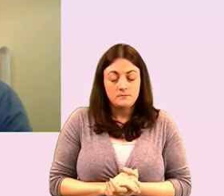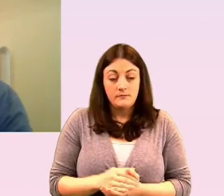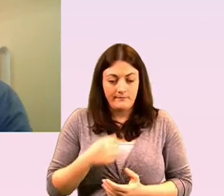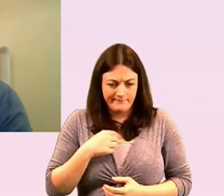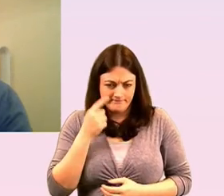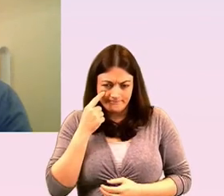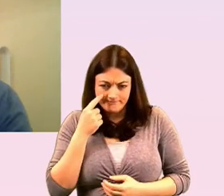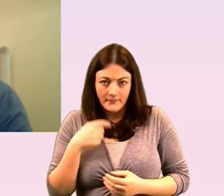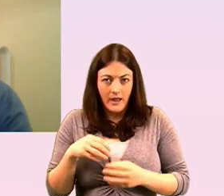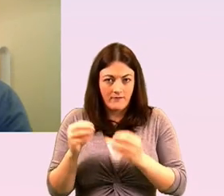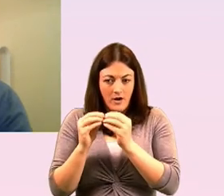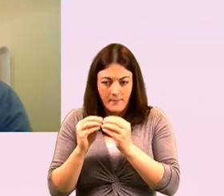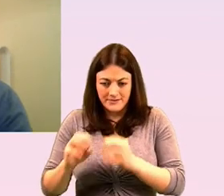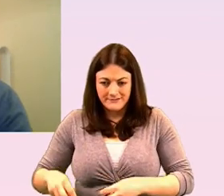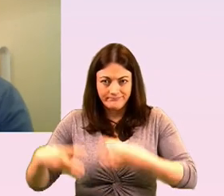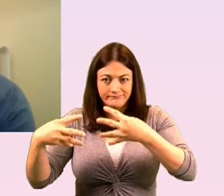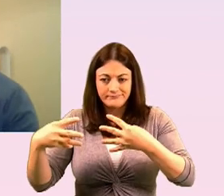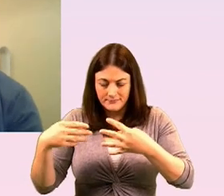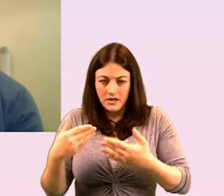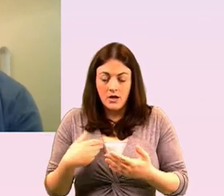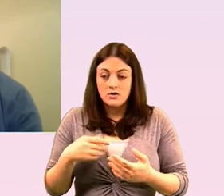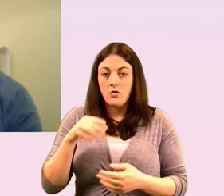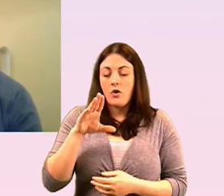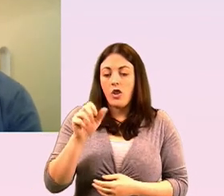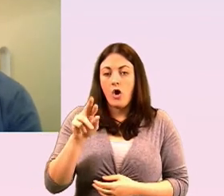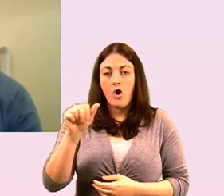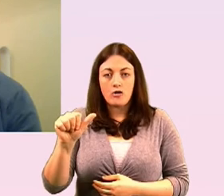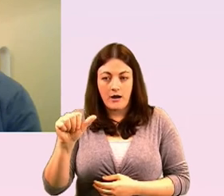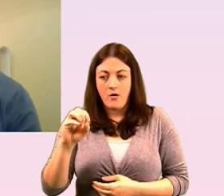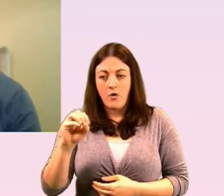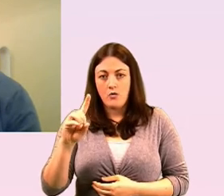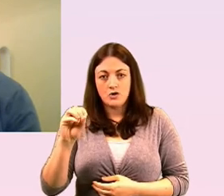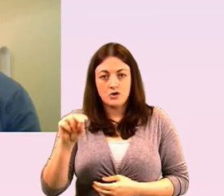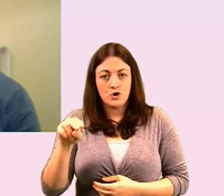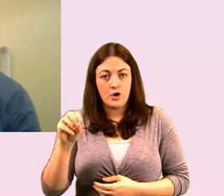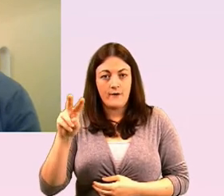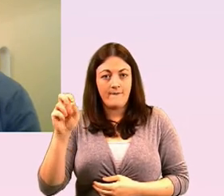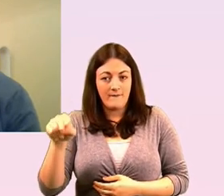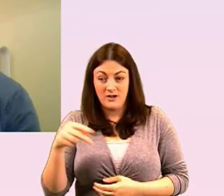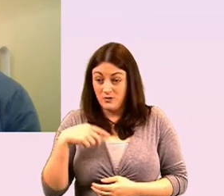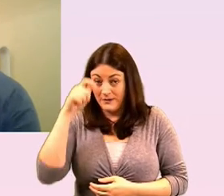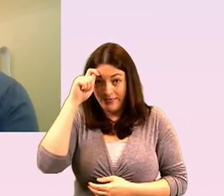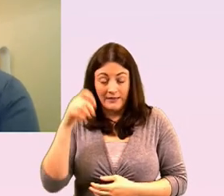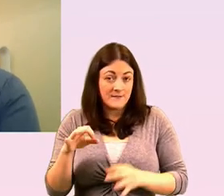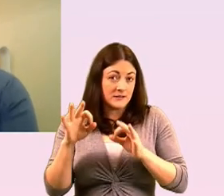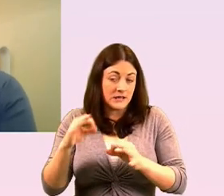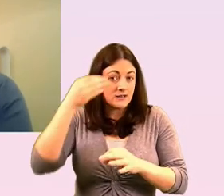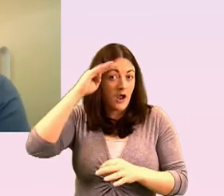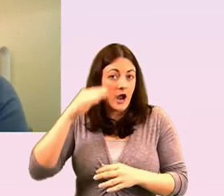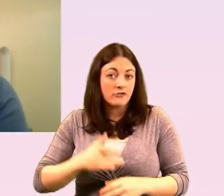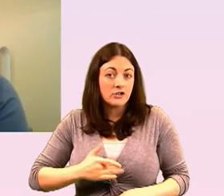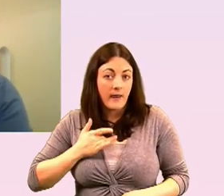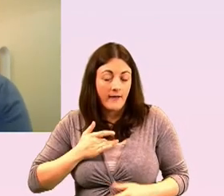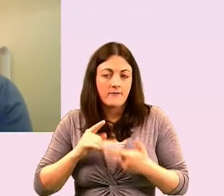of the comments that i'd like to share with you laura donovan just a few seconds ago said i think it's great that irish life and other companies are supporting